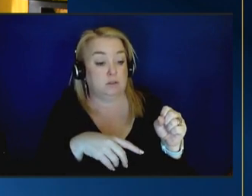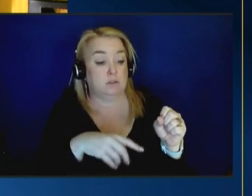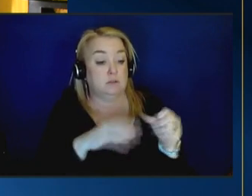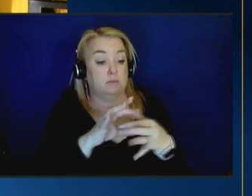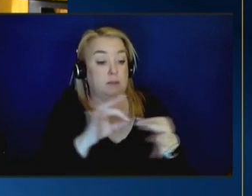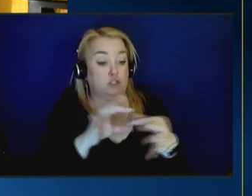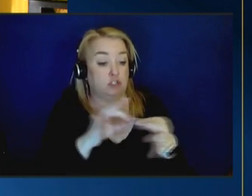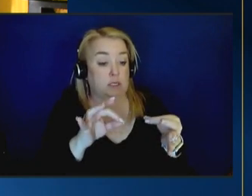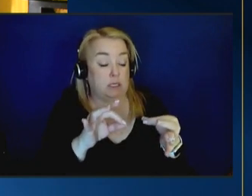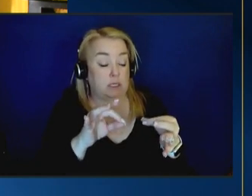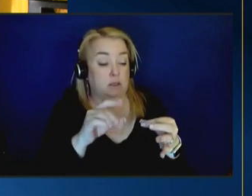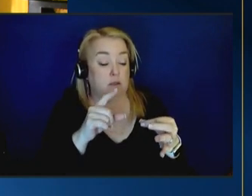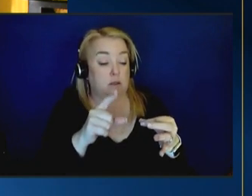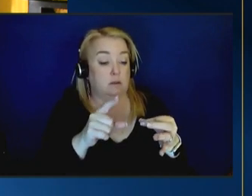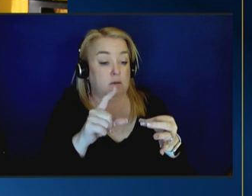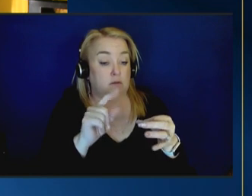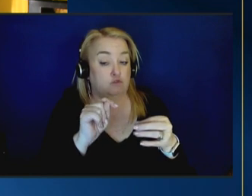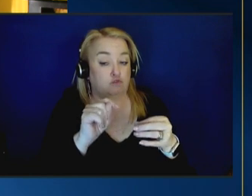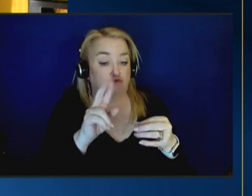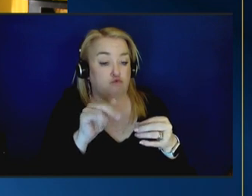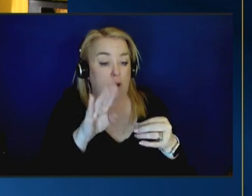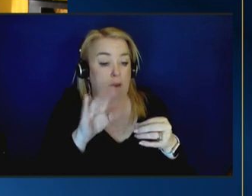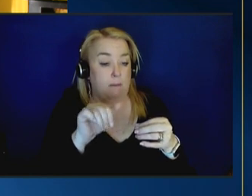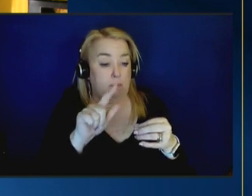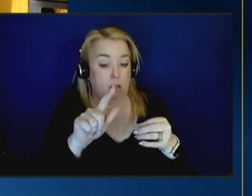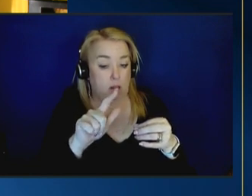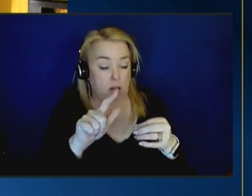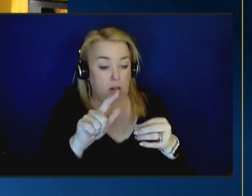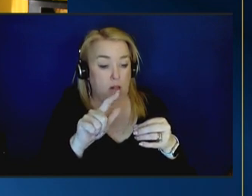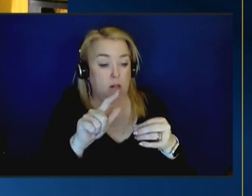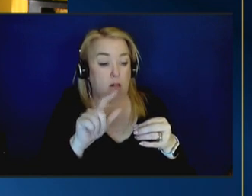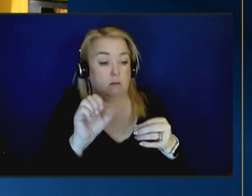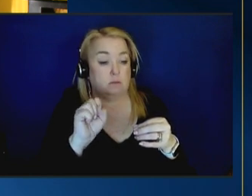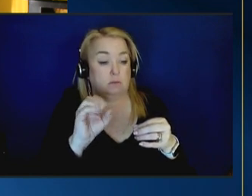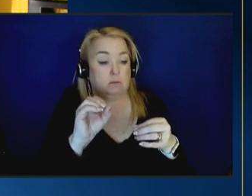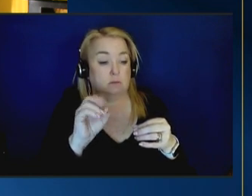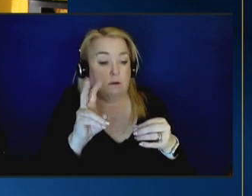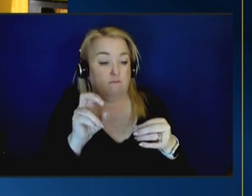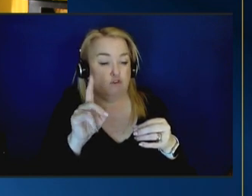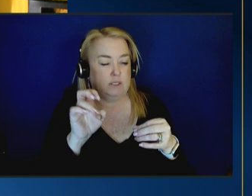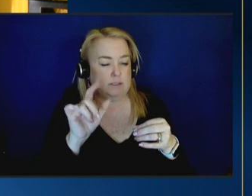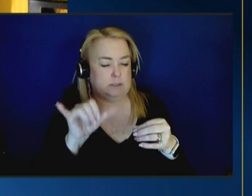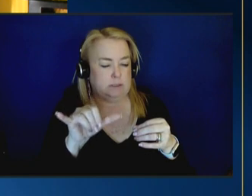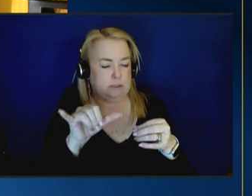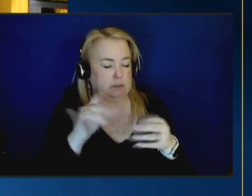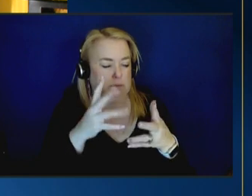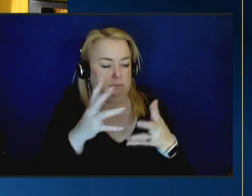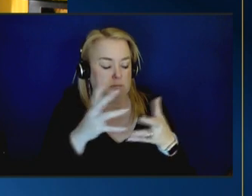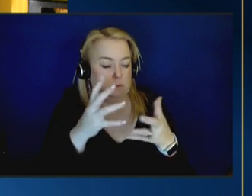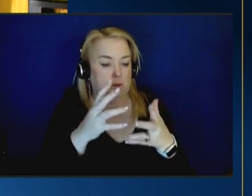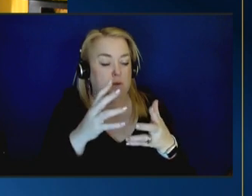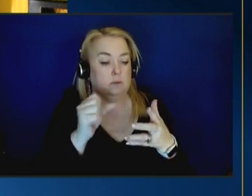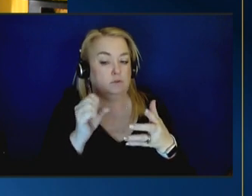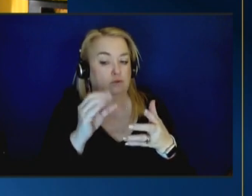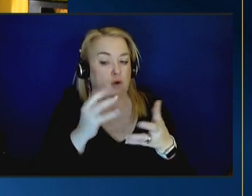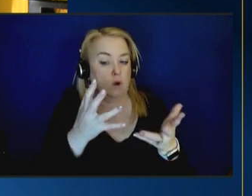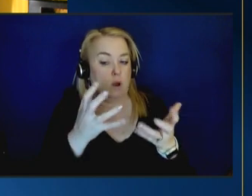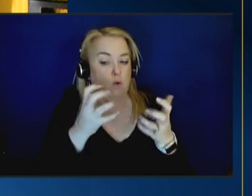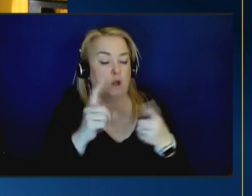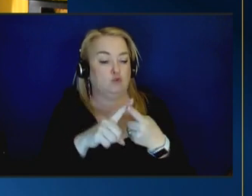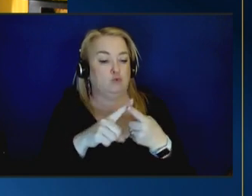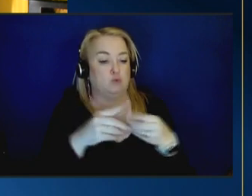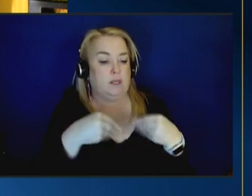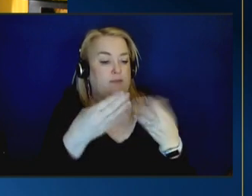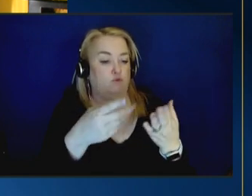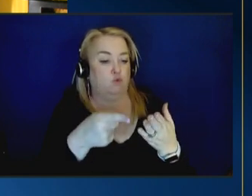sovereignty and culture and i know you know sarah you've certainly spoken to it but i want to give any of you an opportunity to to say a little bit